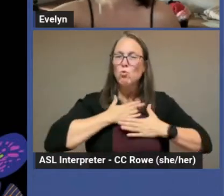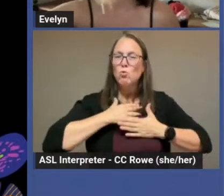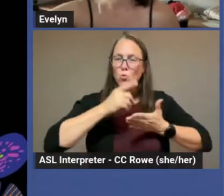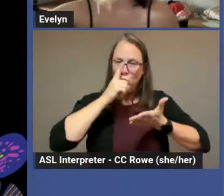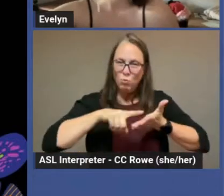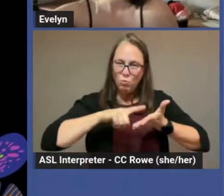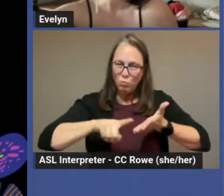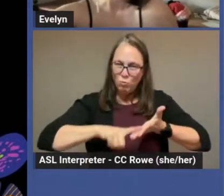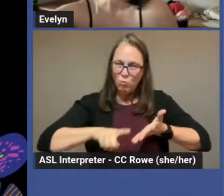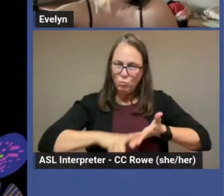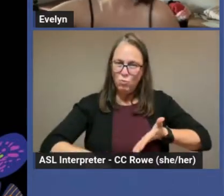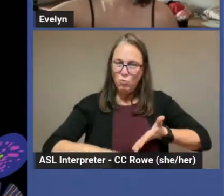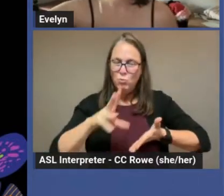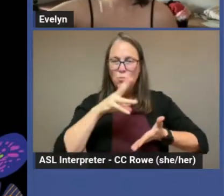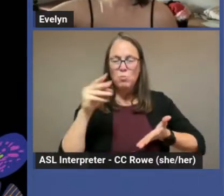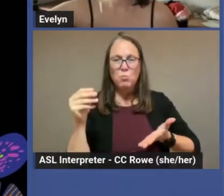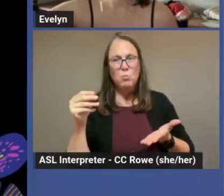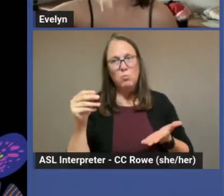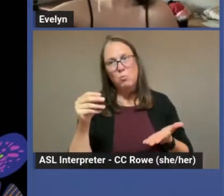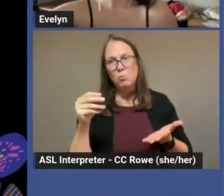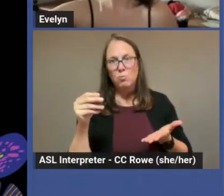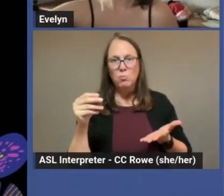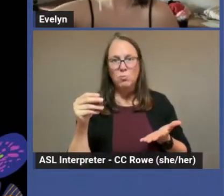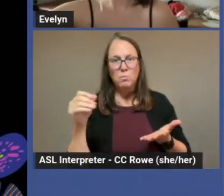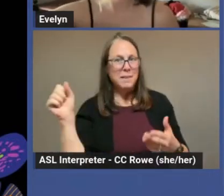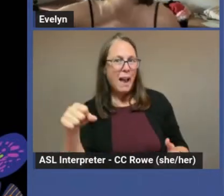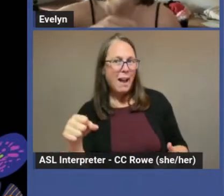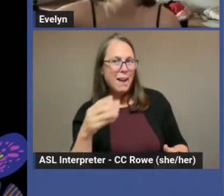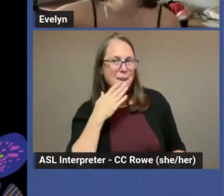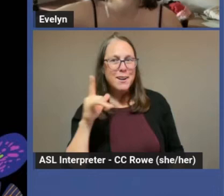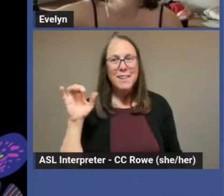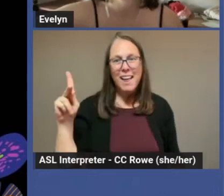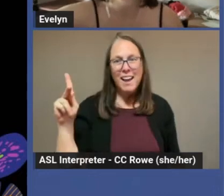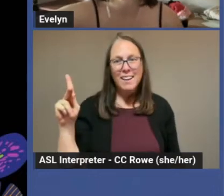yeah, good luck.